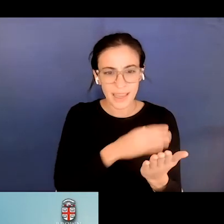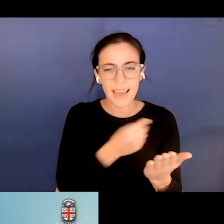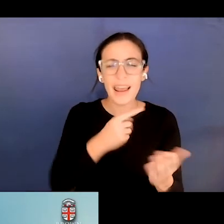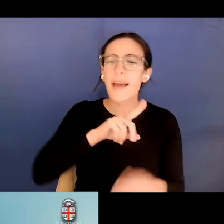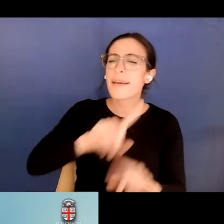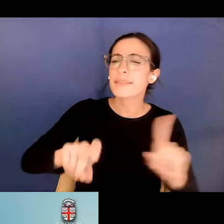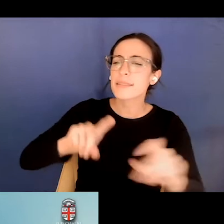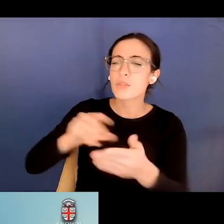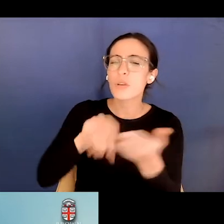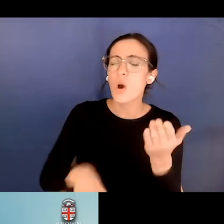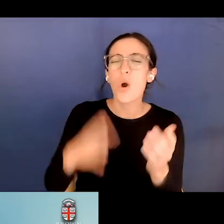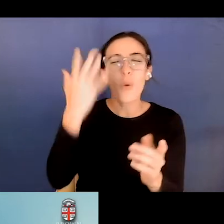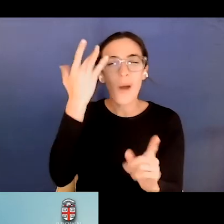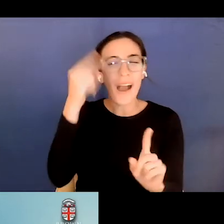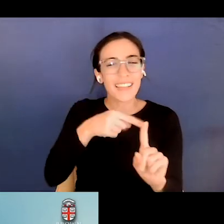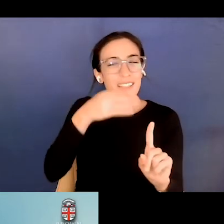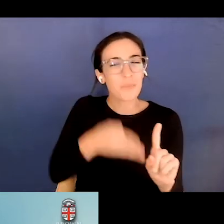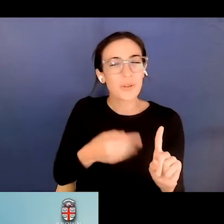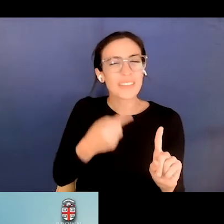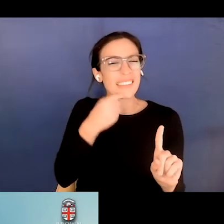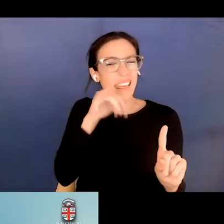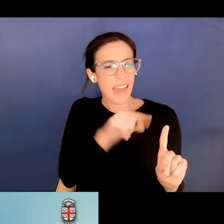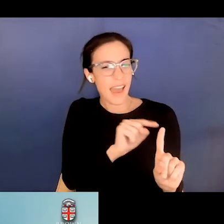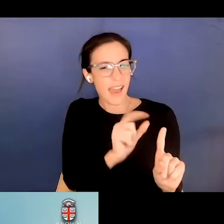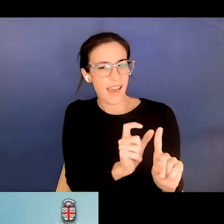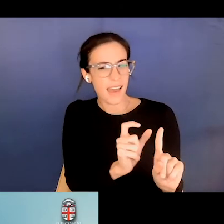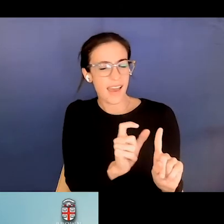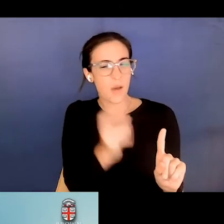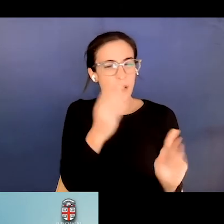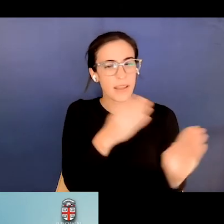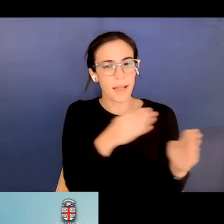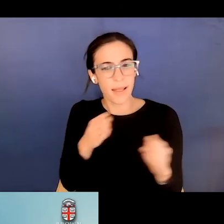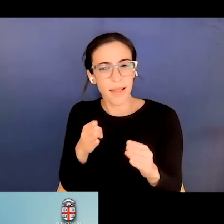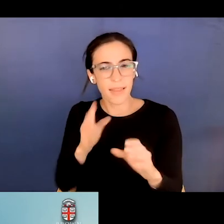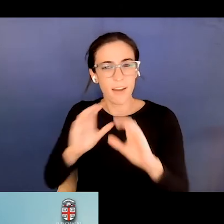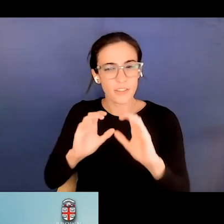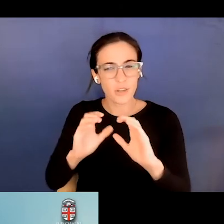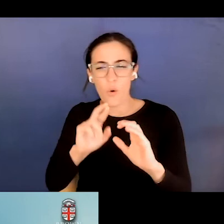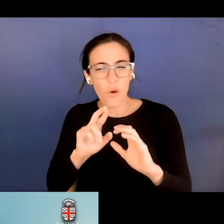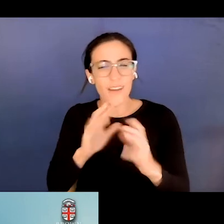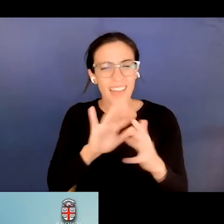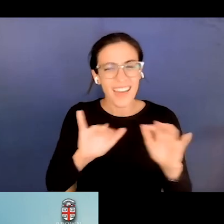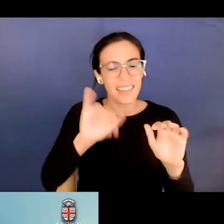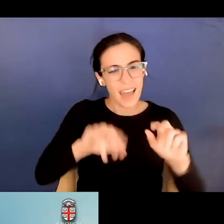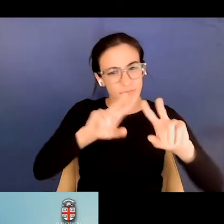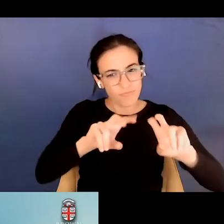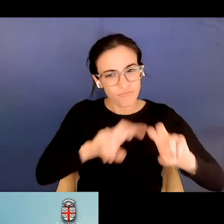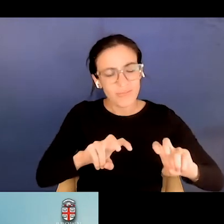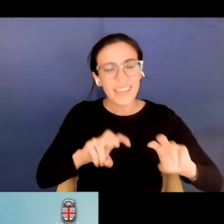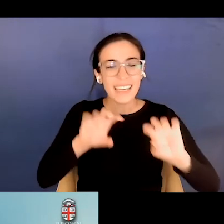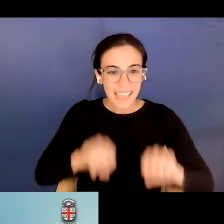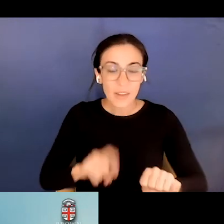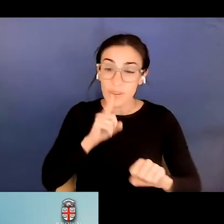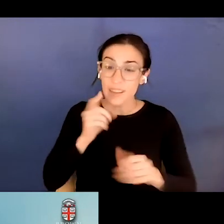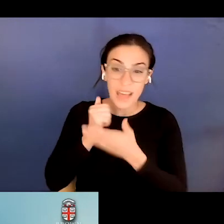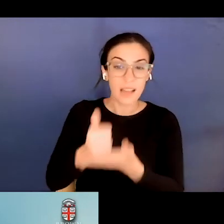this here? Why did they change the conversation or why did they do that? I think it can be really useful for, for learners. Um, and it, it helps